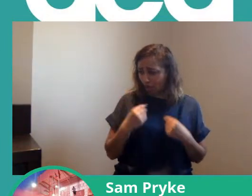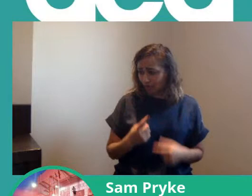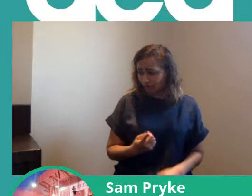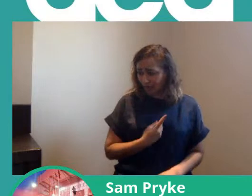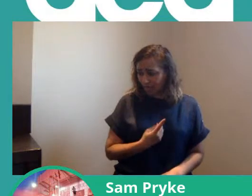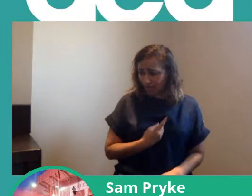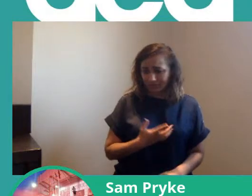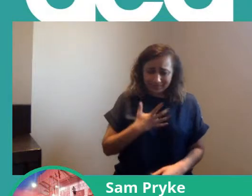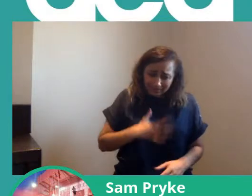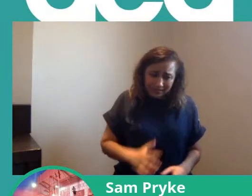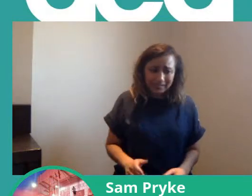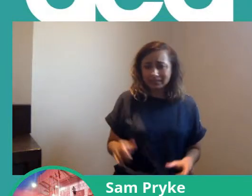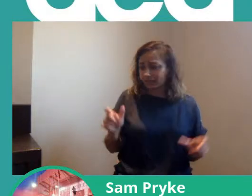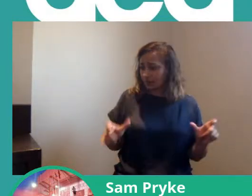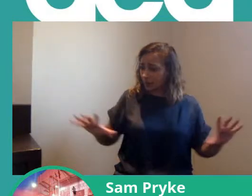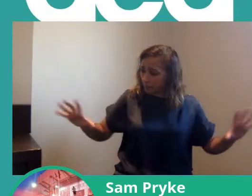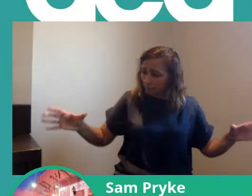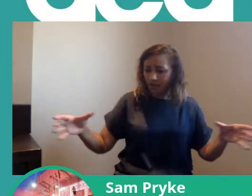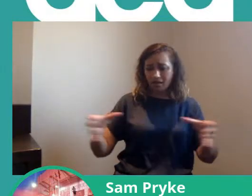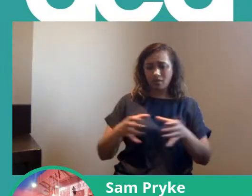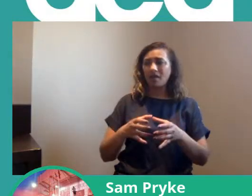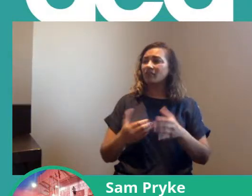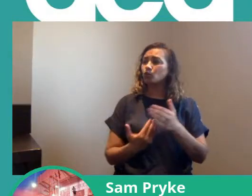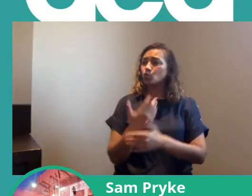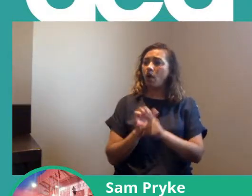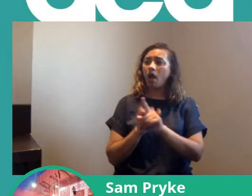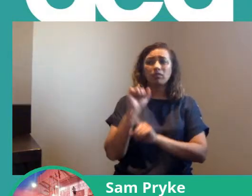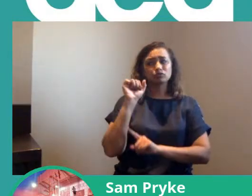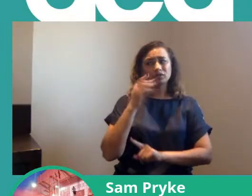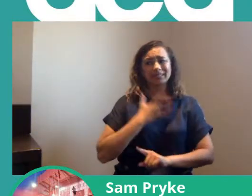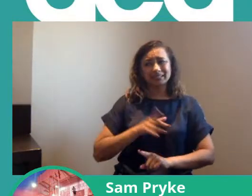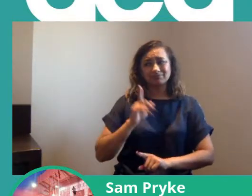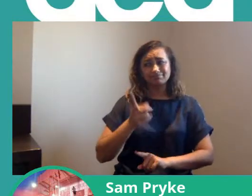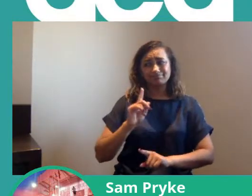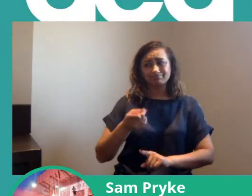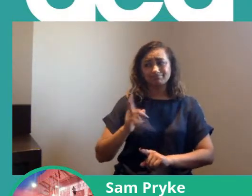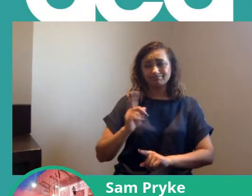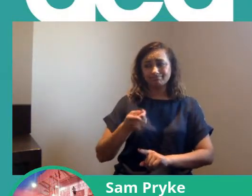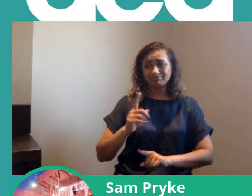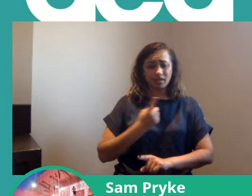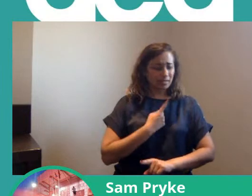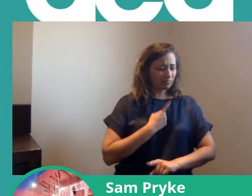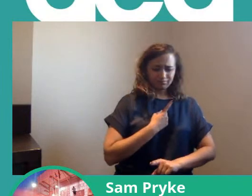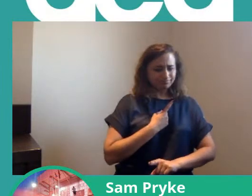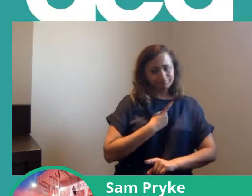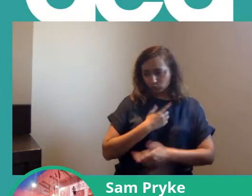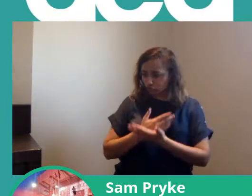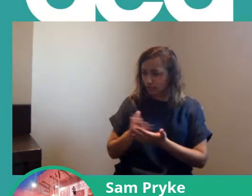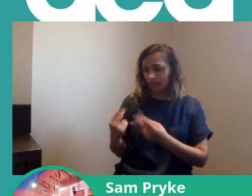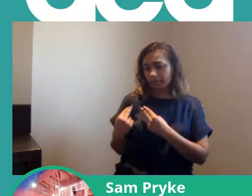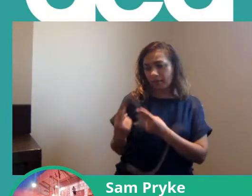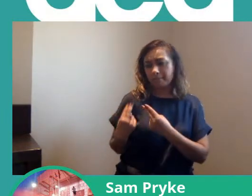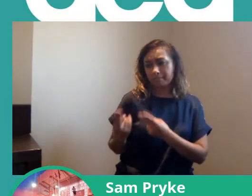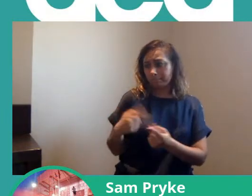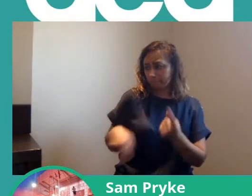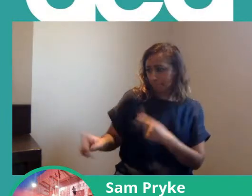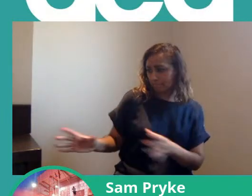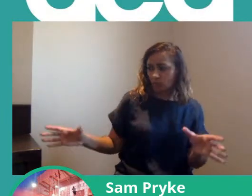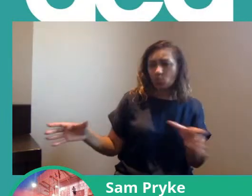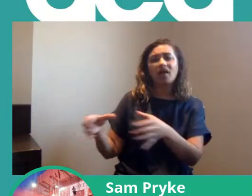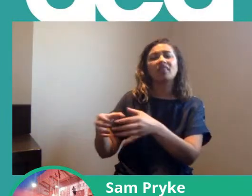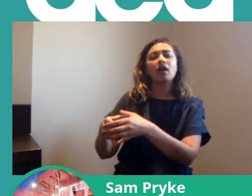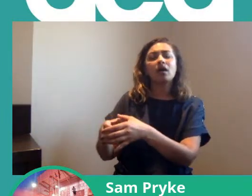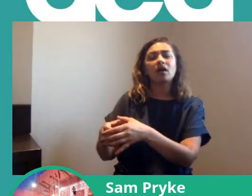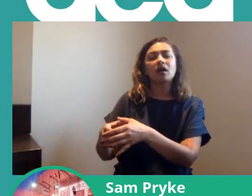these things unless unless we build a culture whereby that is second nature so it's ultimately